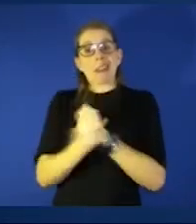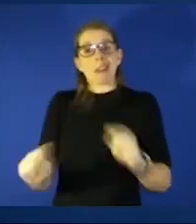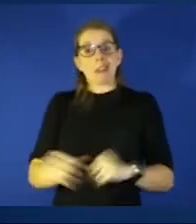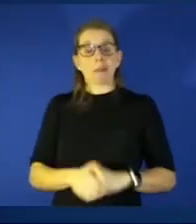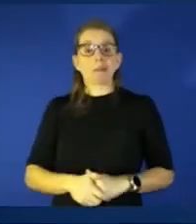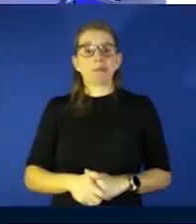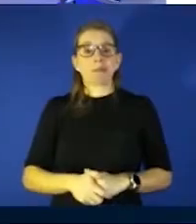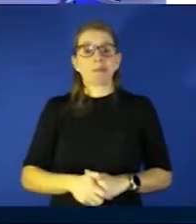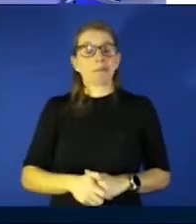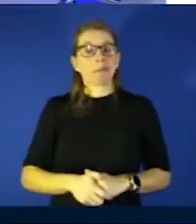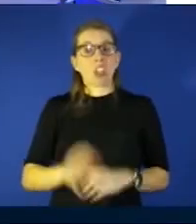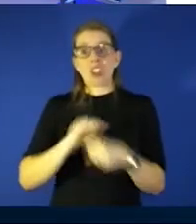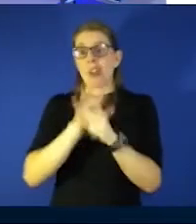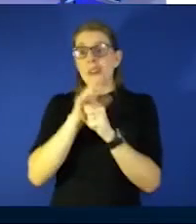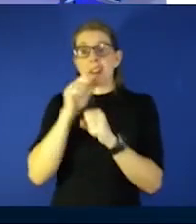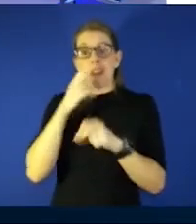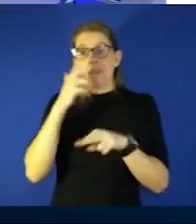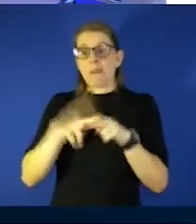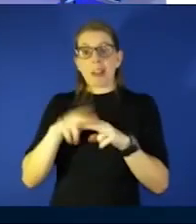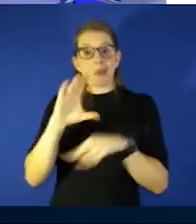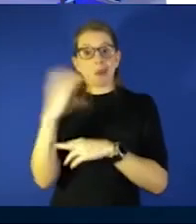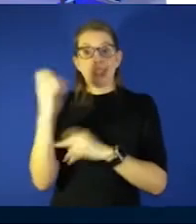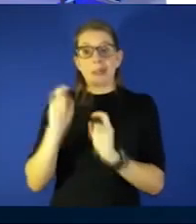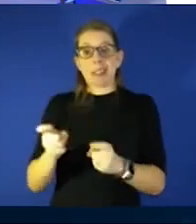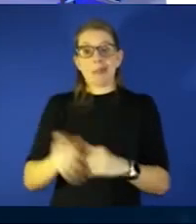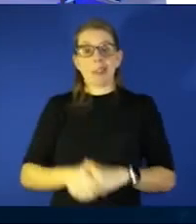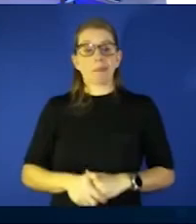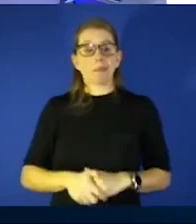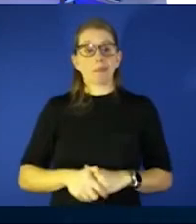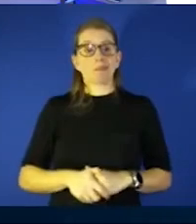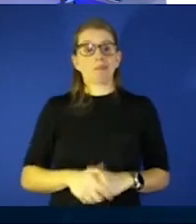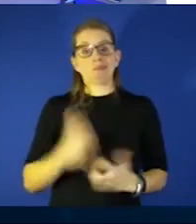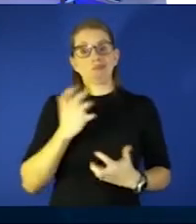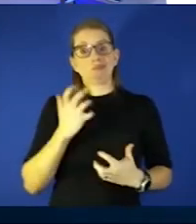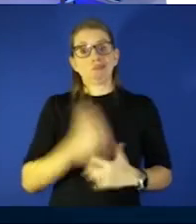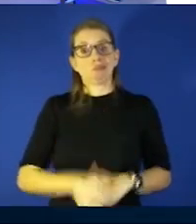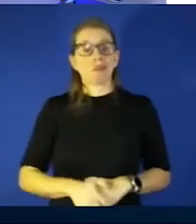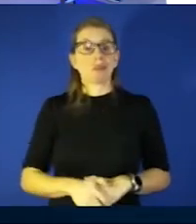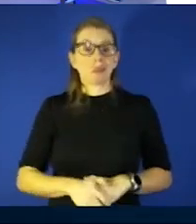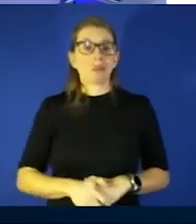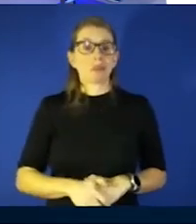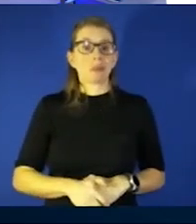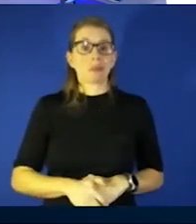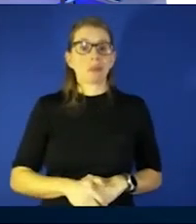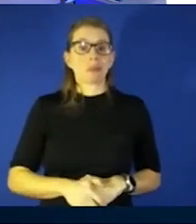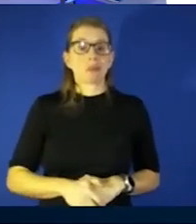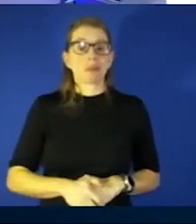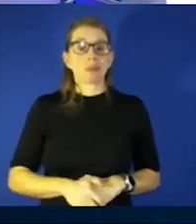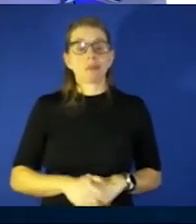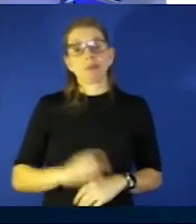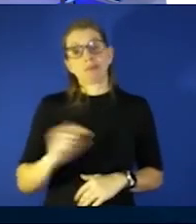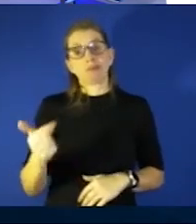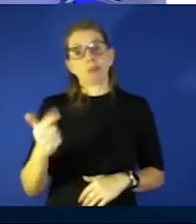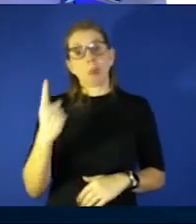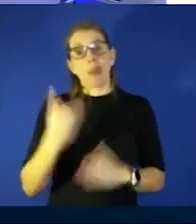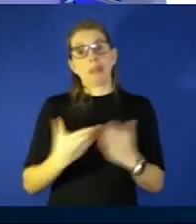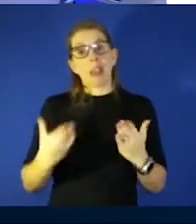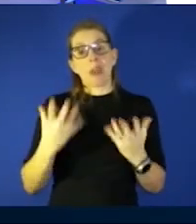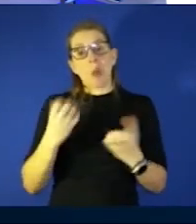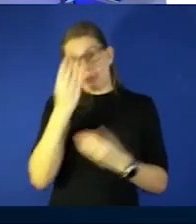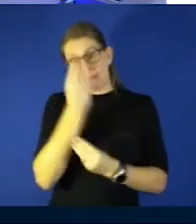oh man well done what was the one thing you want to tell folks grant